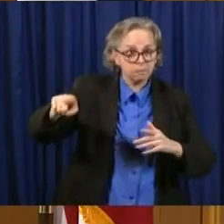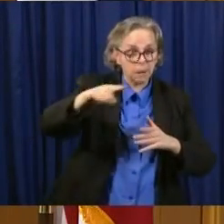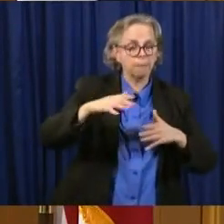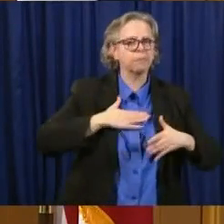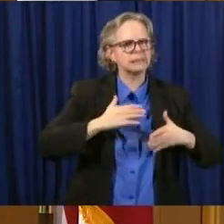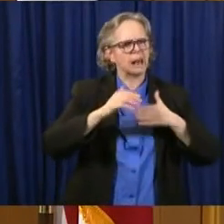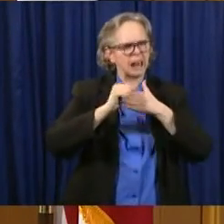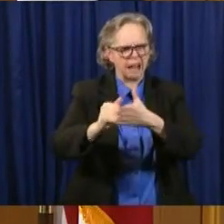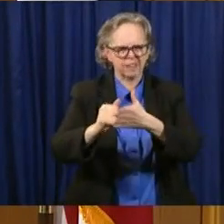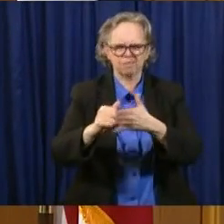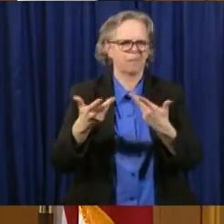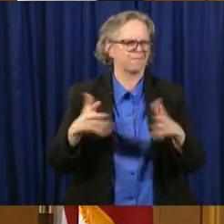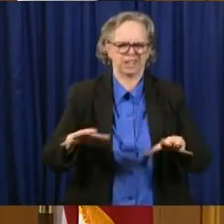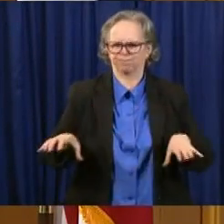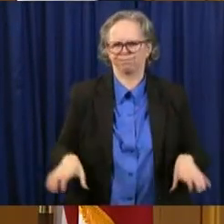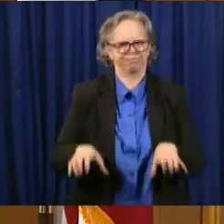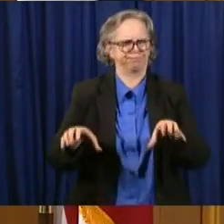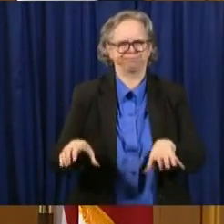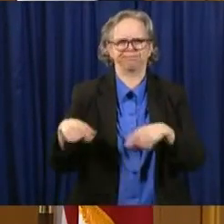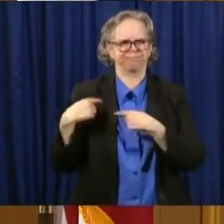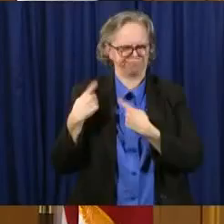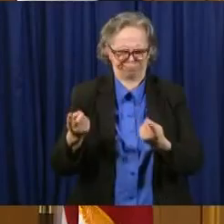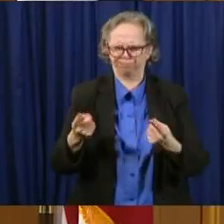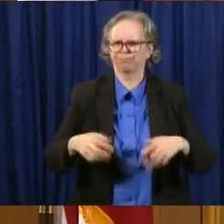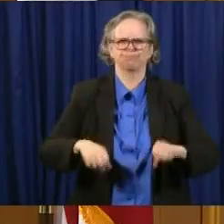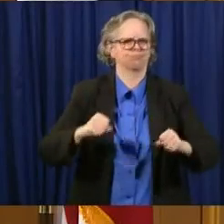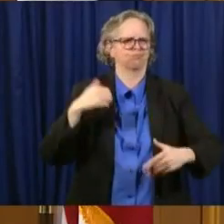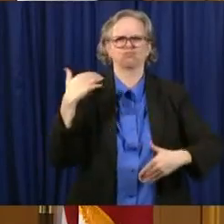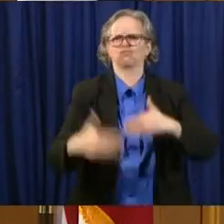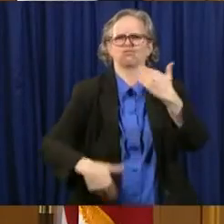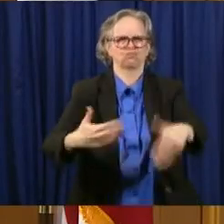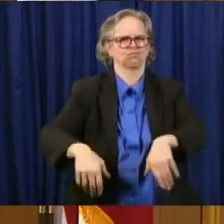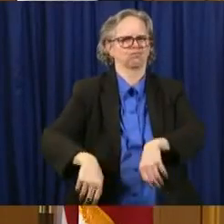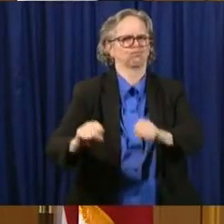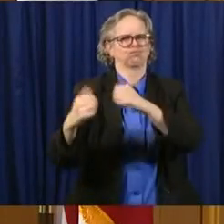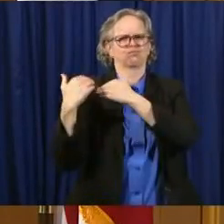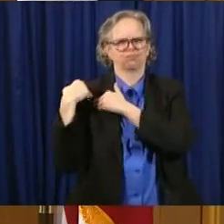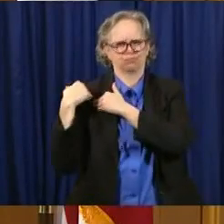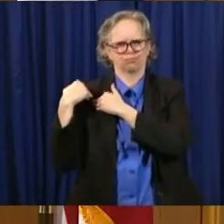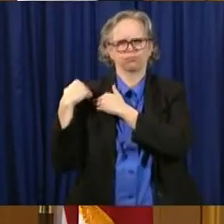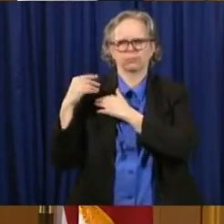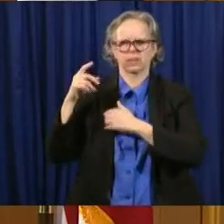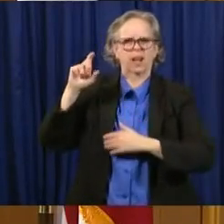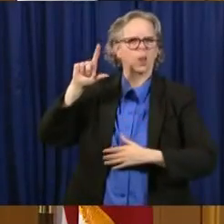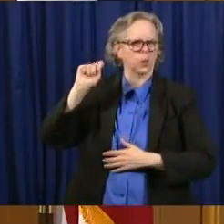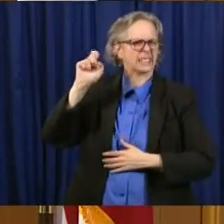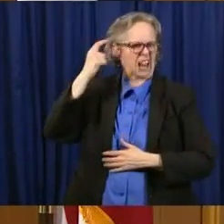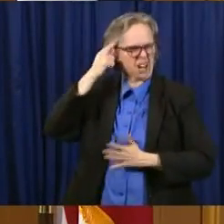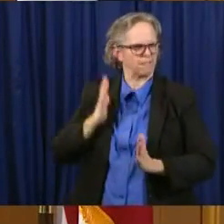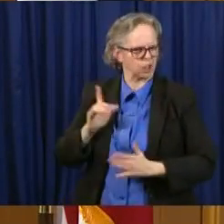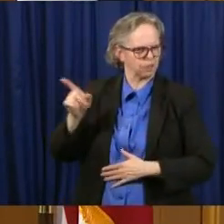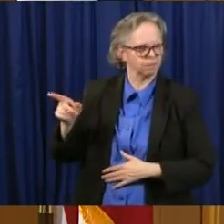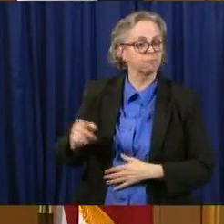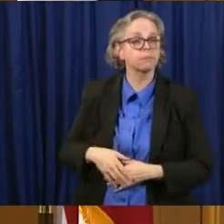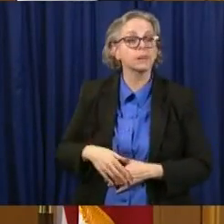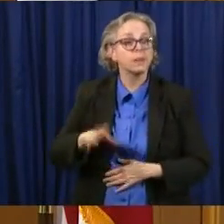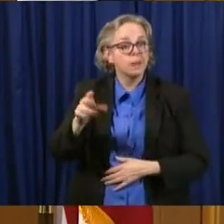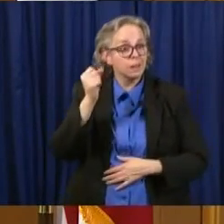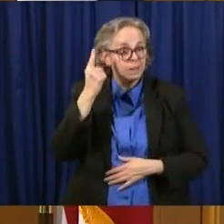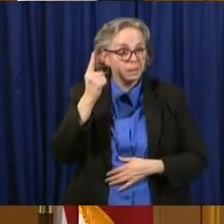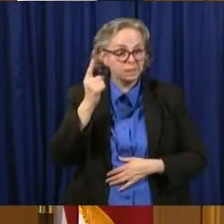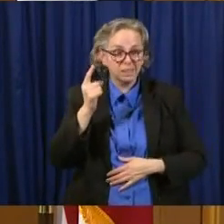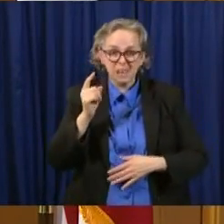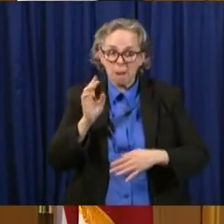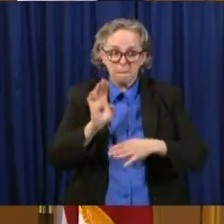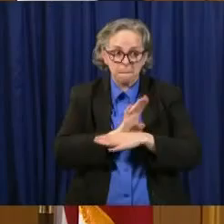for, for, for some time. Uh, those businesses that were deemed essential, uh, we